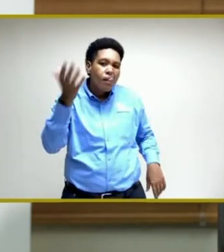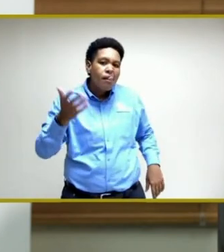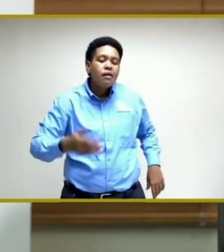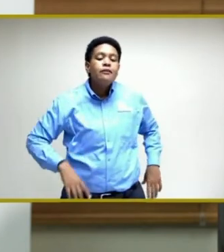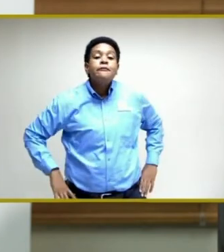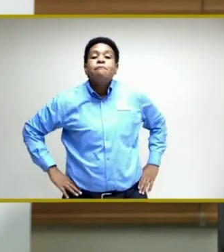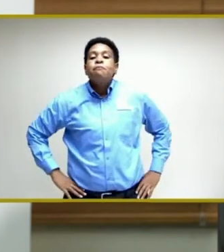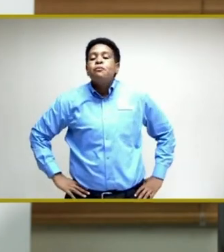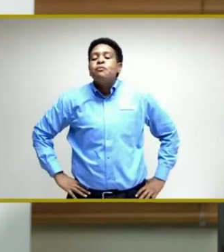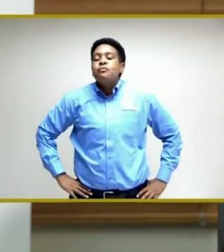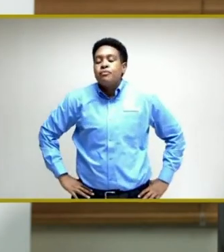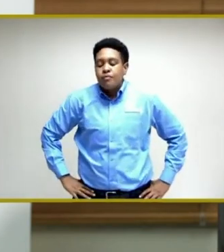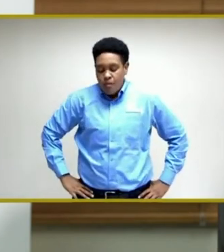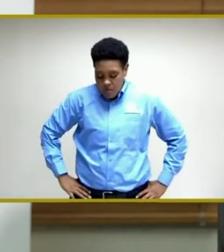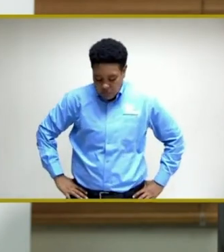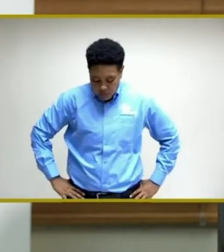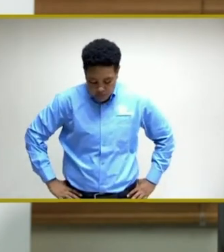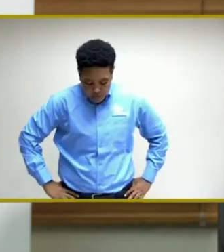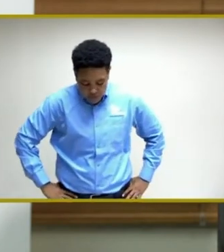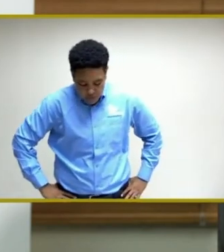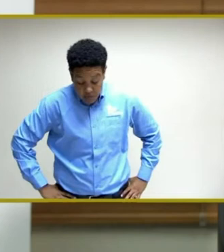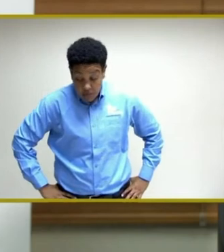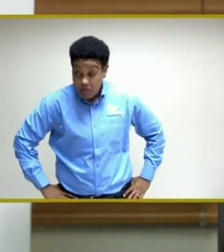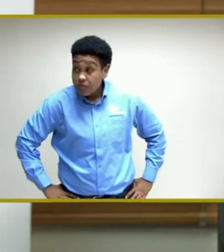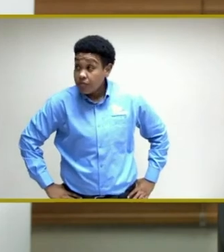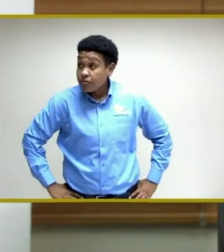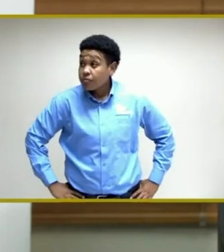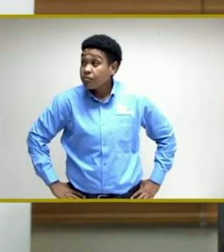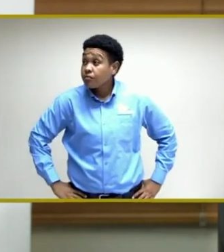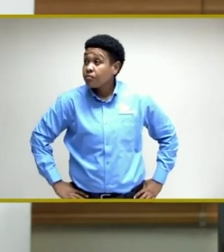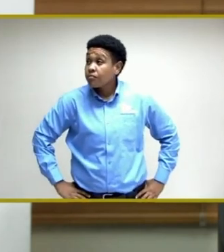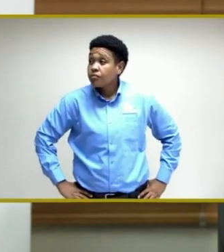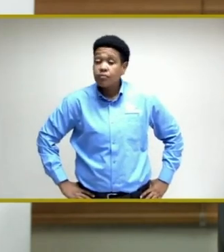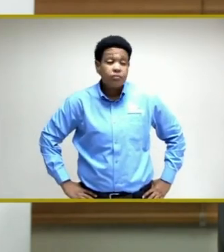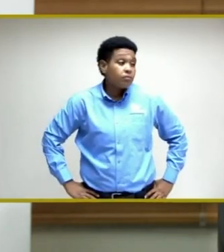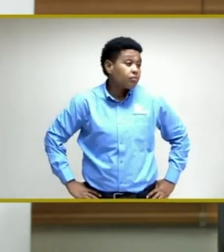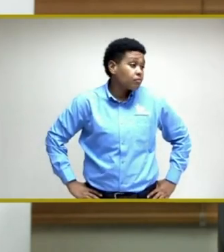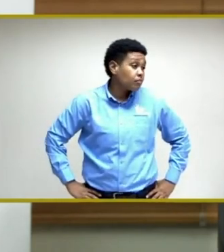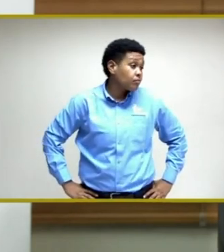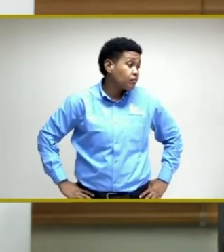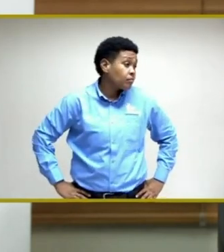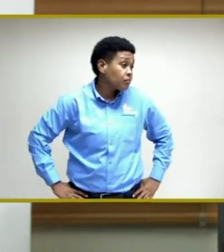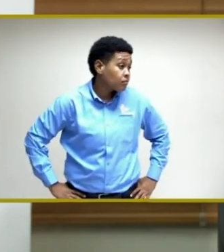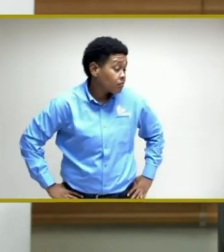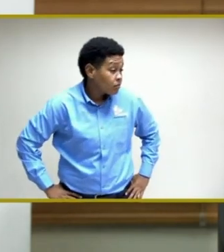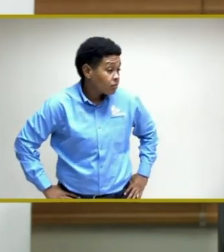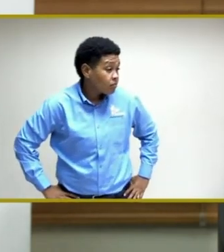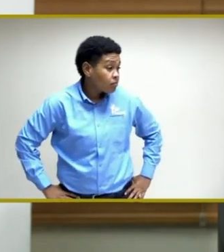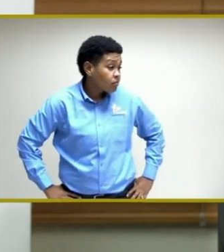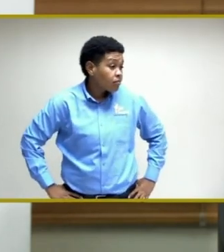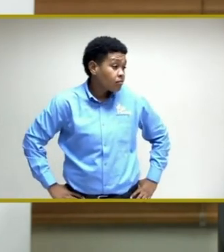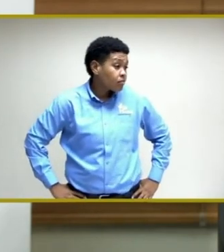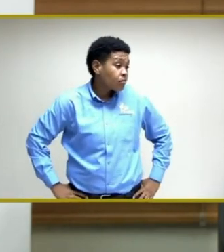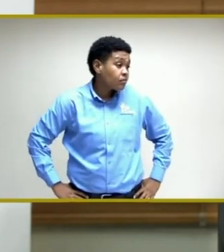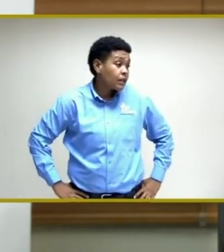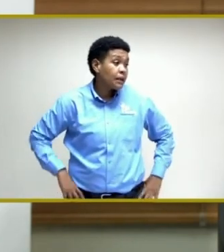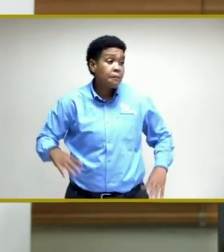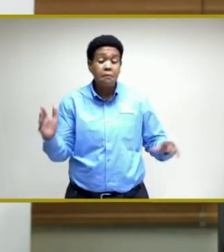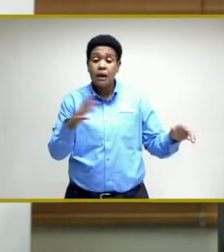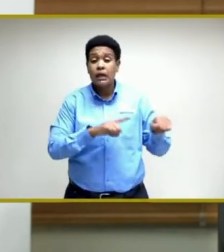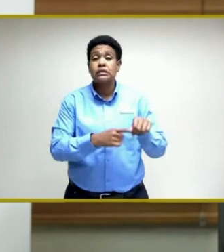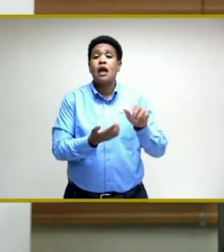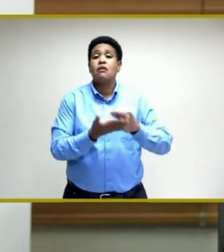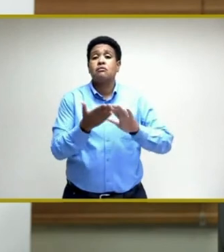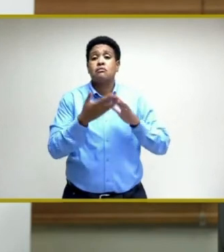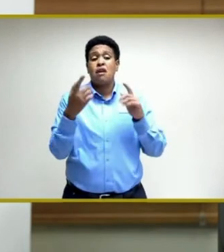The plan, as I said, has been activated this week. We have been in a number of areas, and we have started the process, and